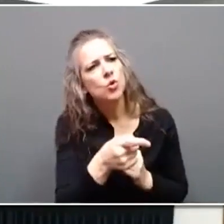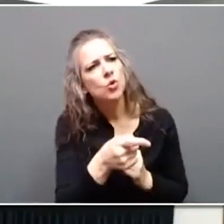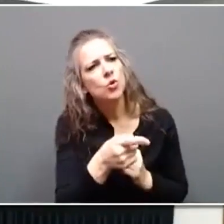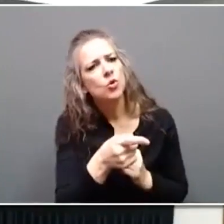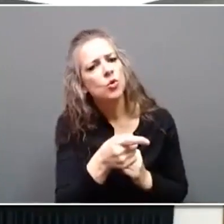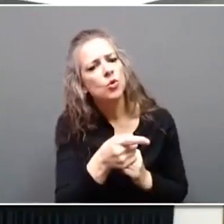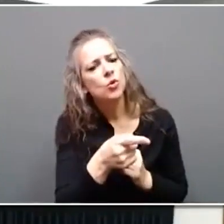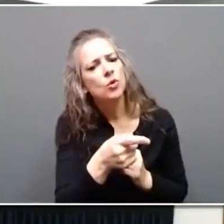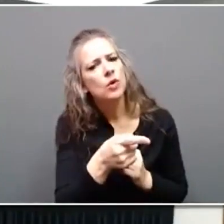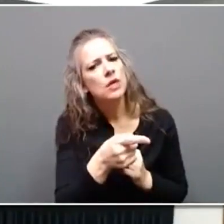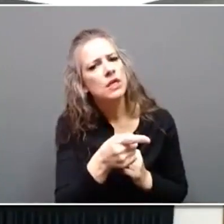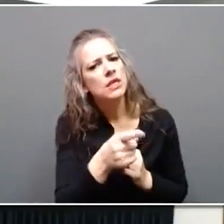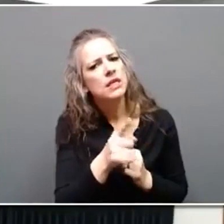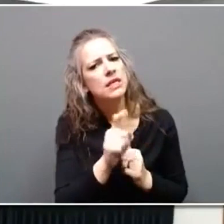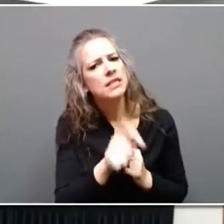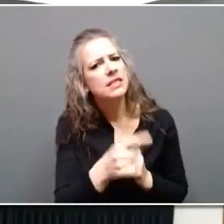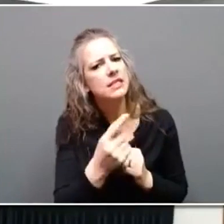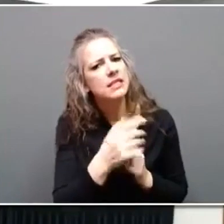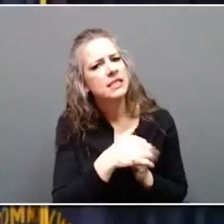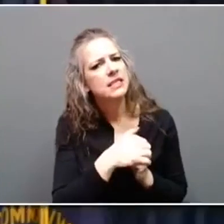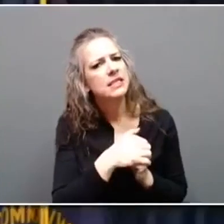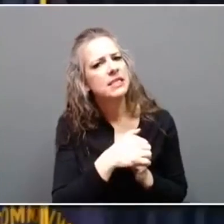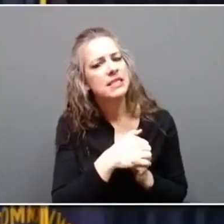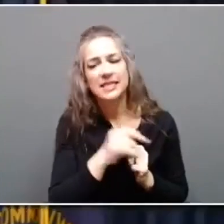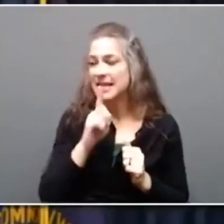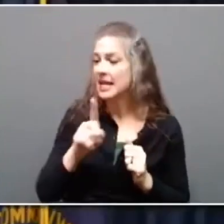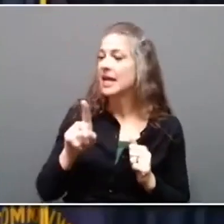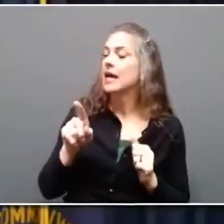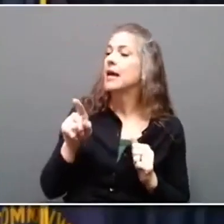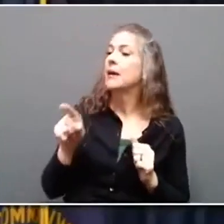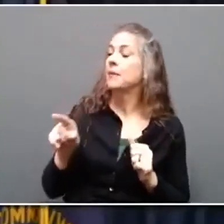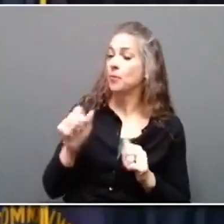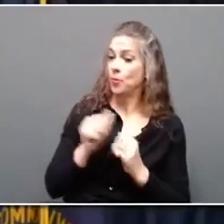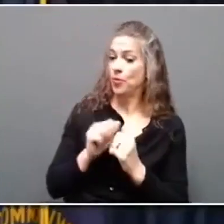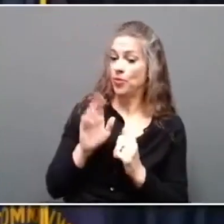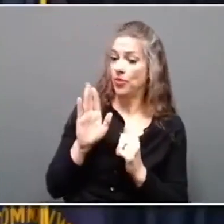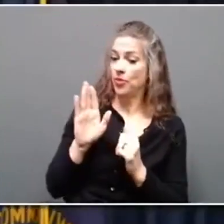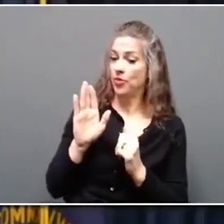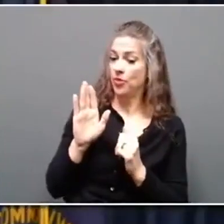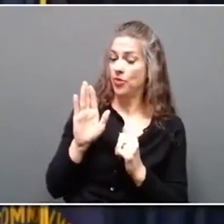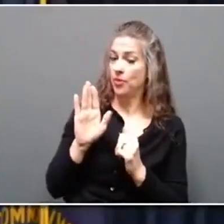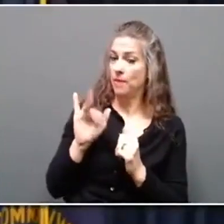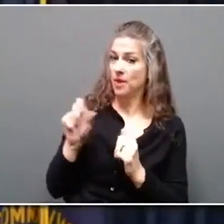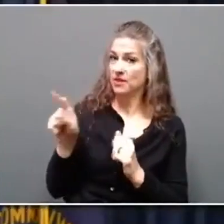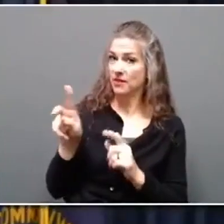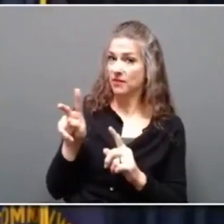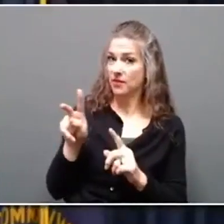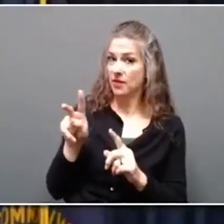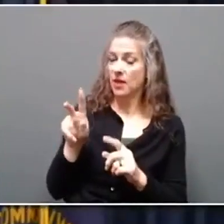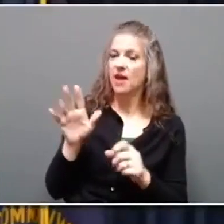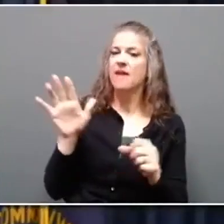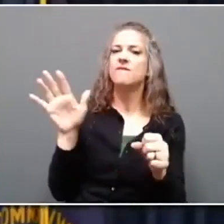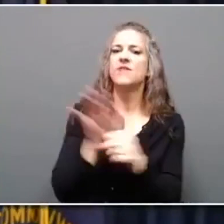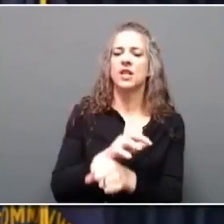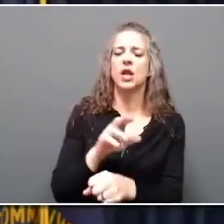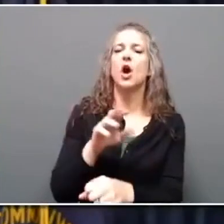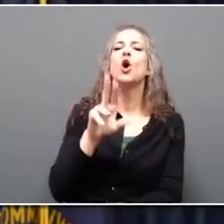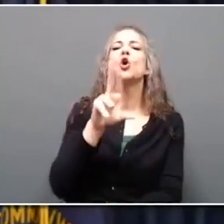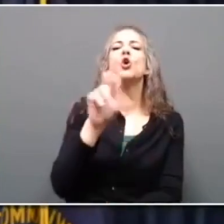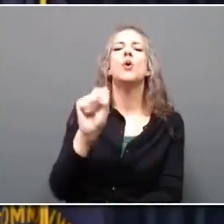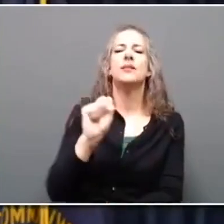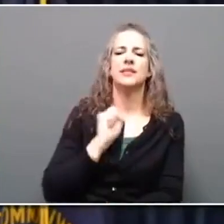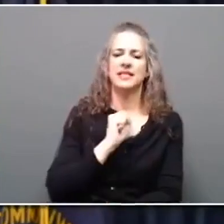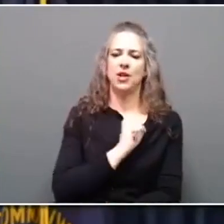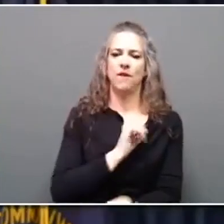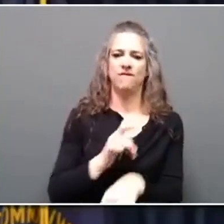.S. Senate vacancy? The